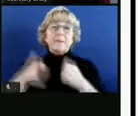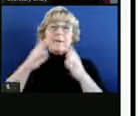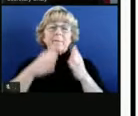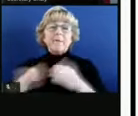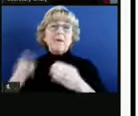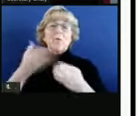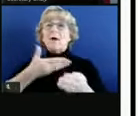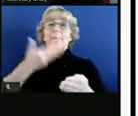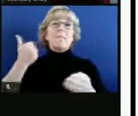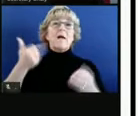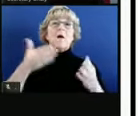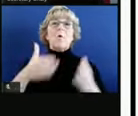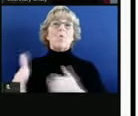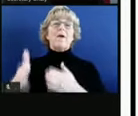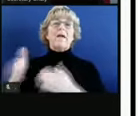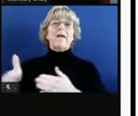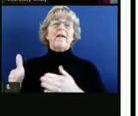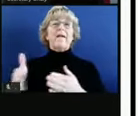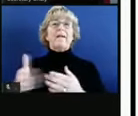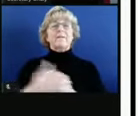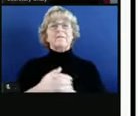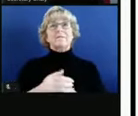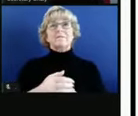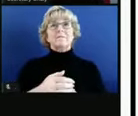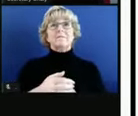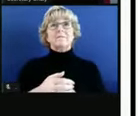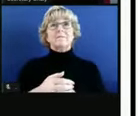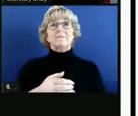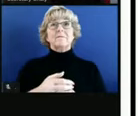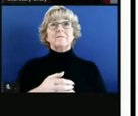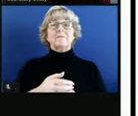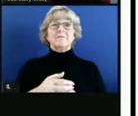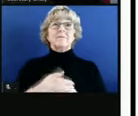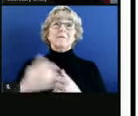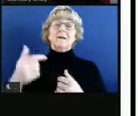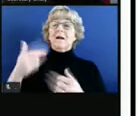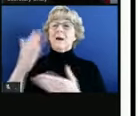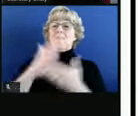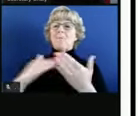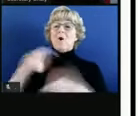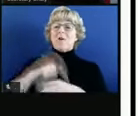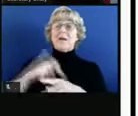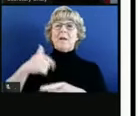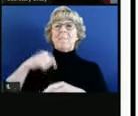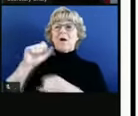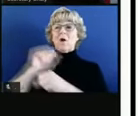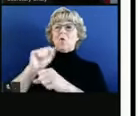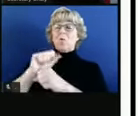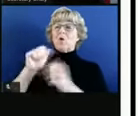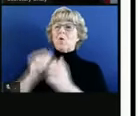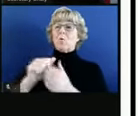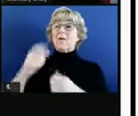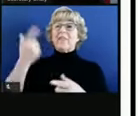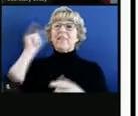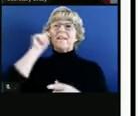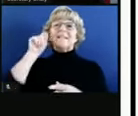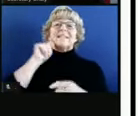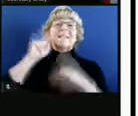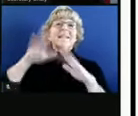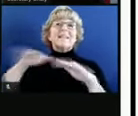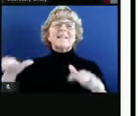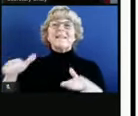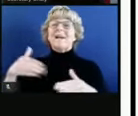what are, frankly, hard conversations. I'm an adolescent physician part-time, and that's when I did see patients, I really